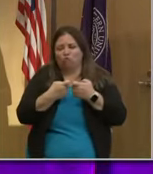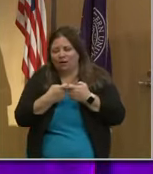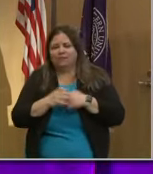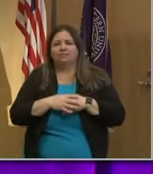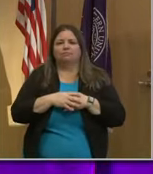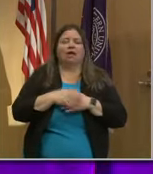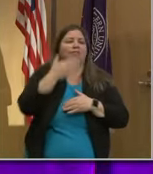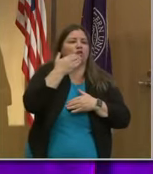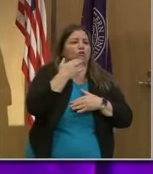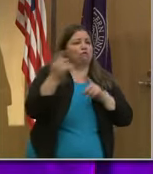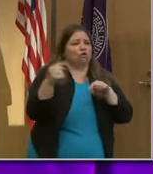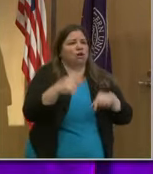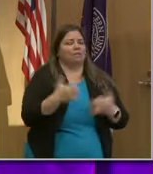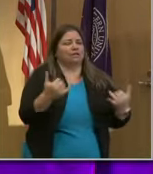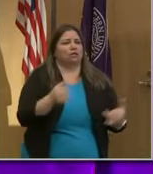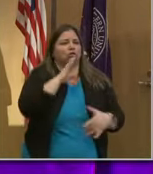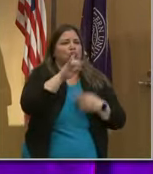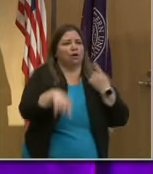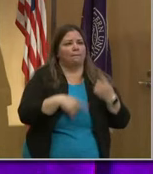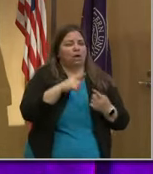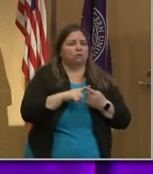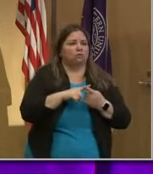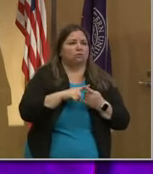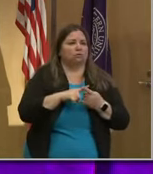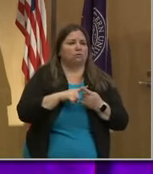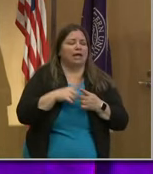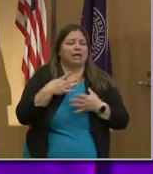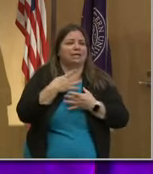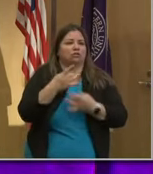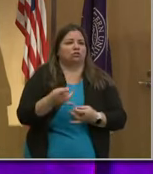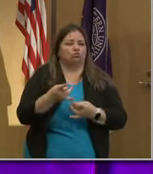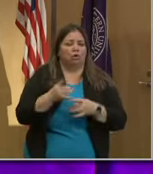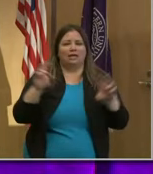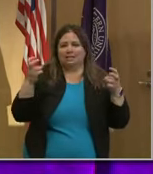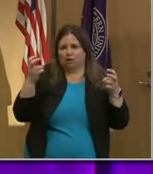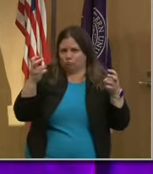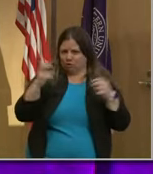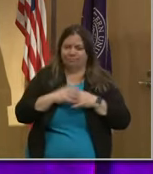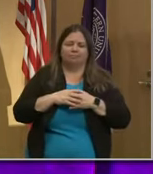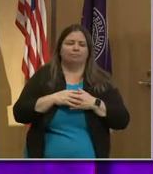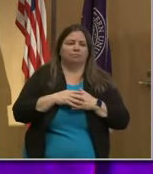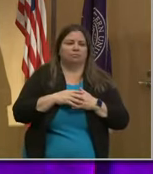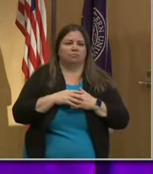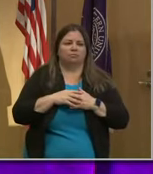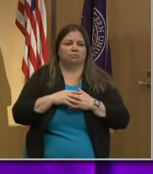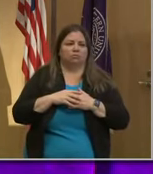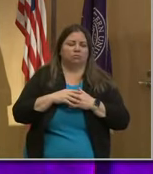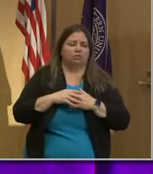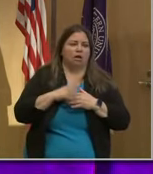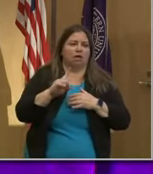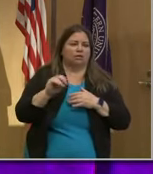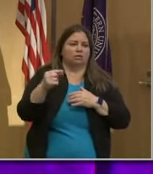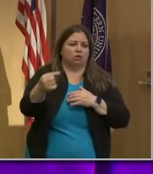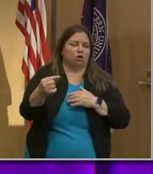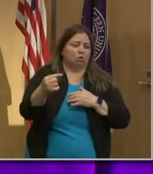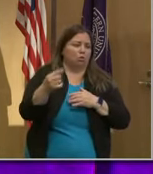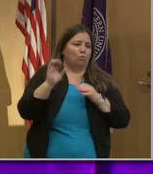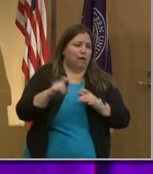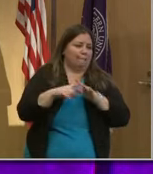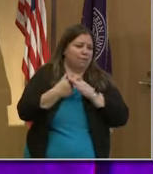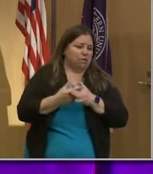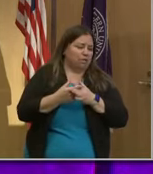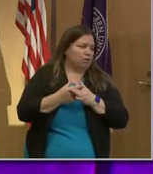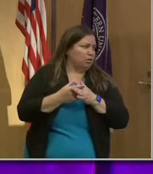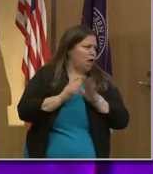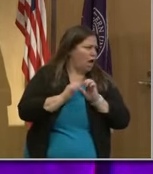being here today to talk about some interesting subject matter. Doug, maybe we can begin